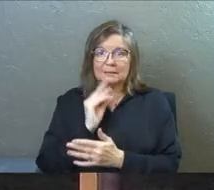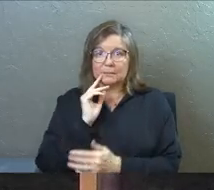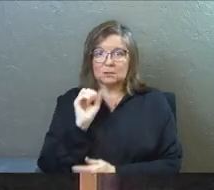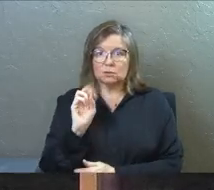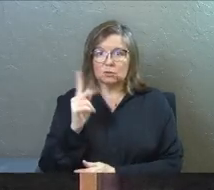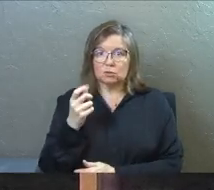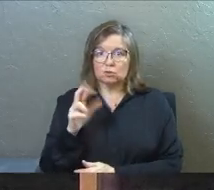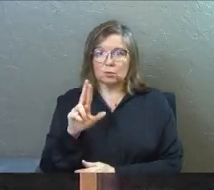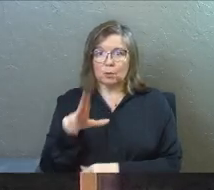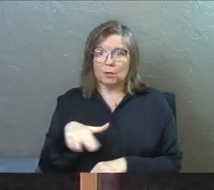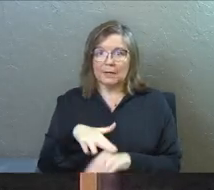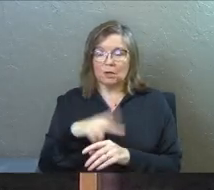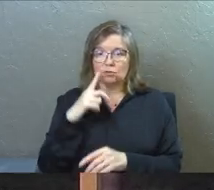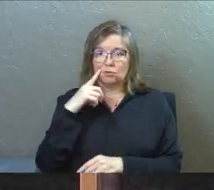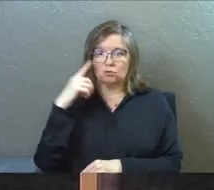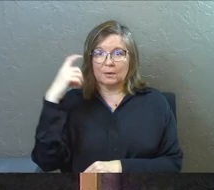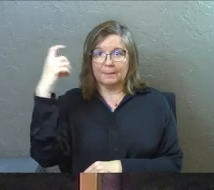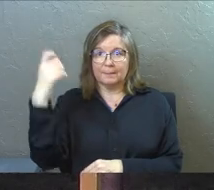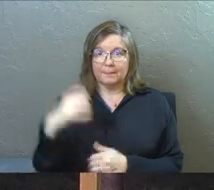supernatural dream.